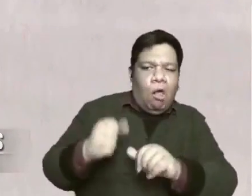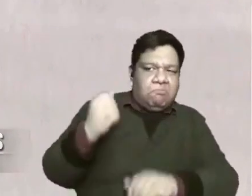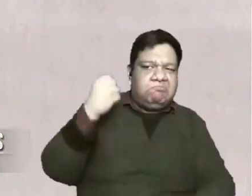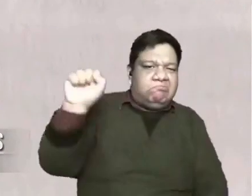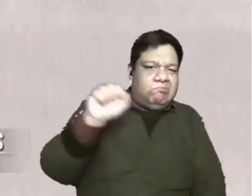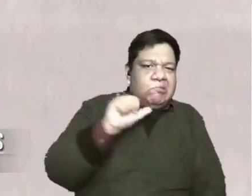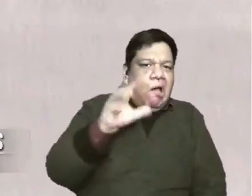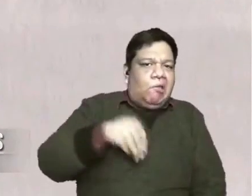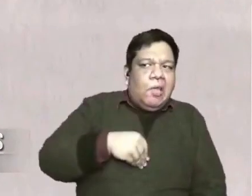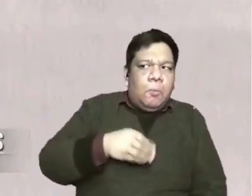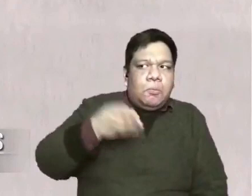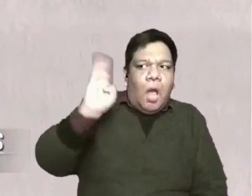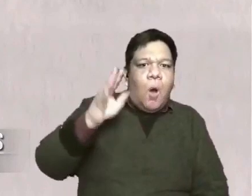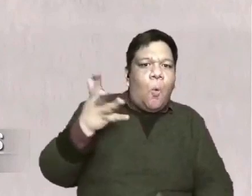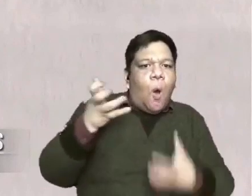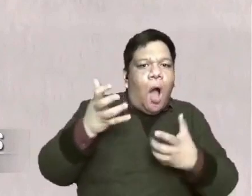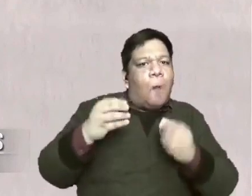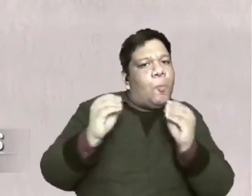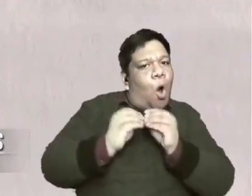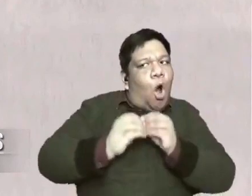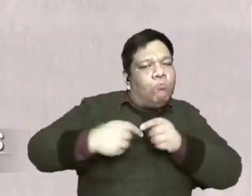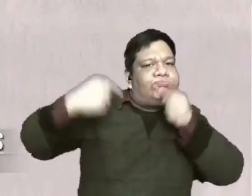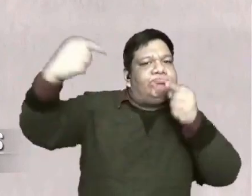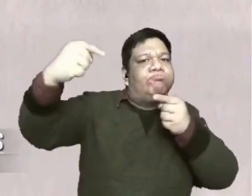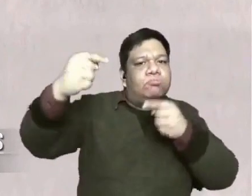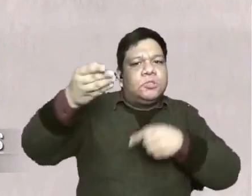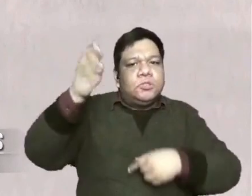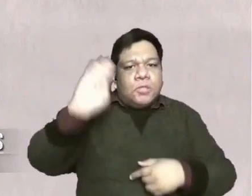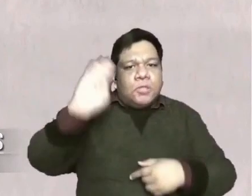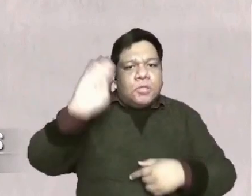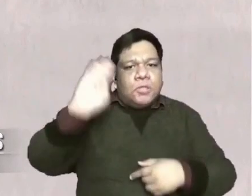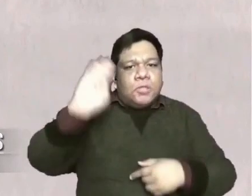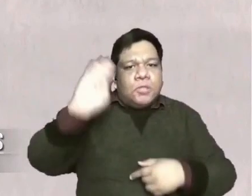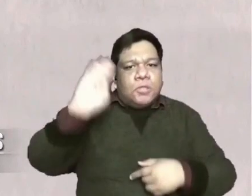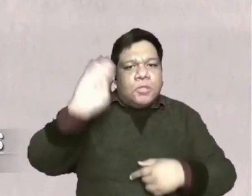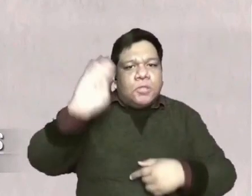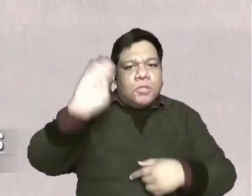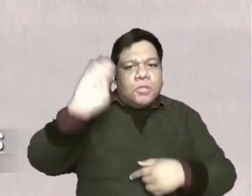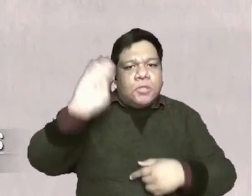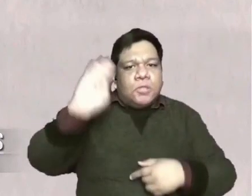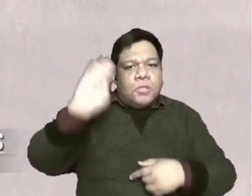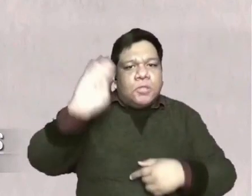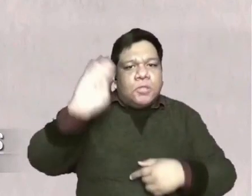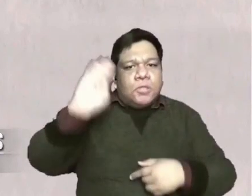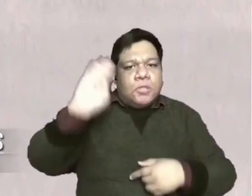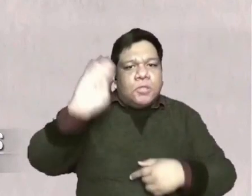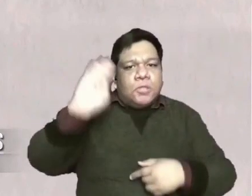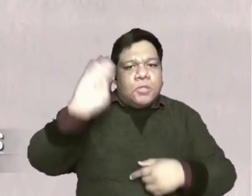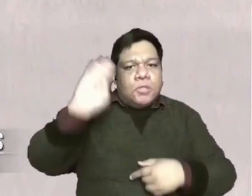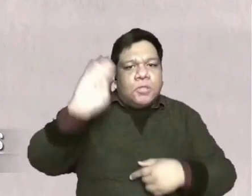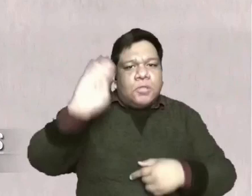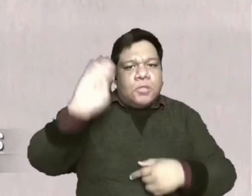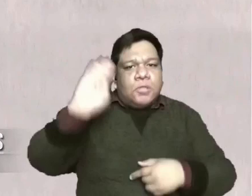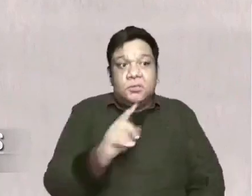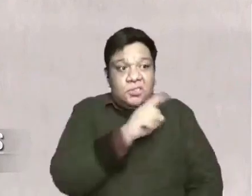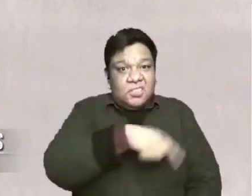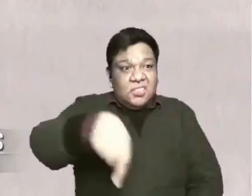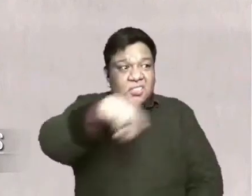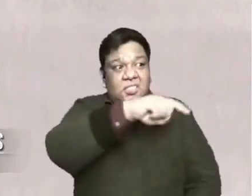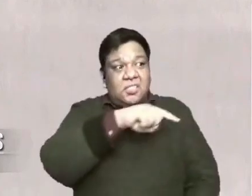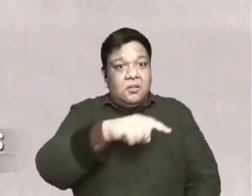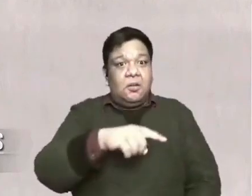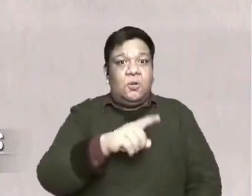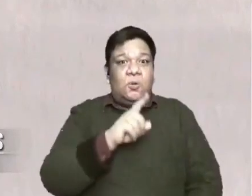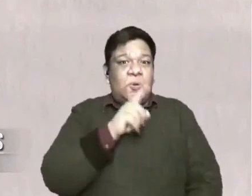rebel against God, to war against God. And those whose hearts that are